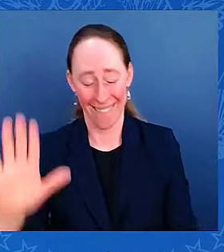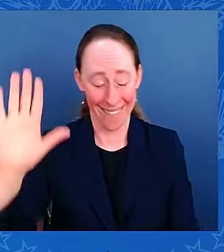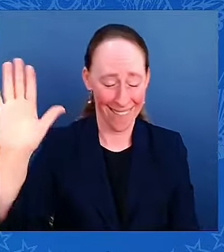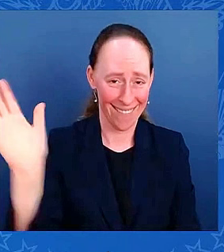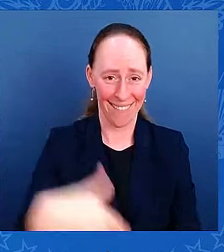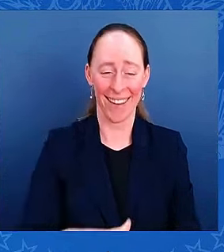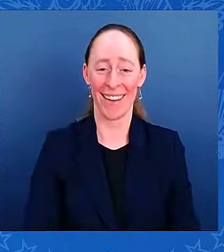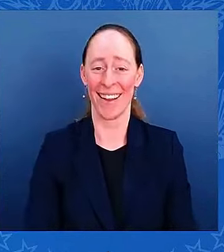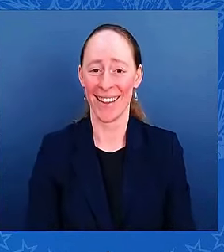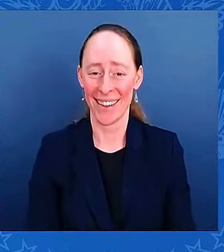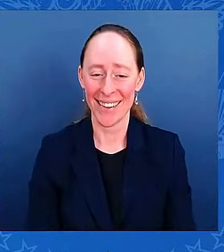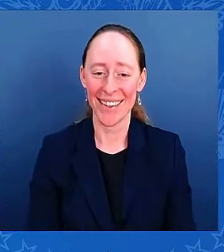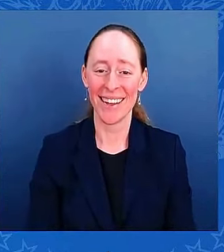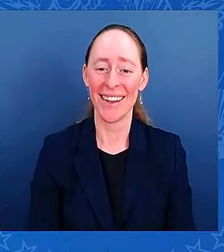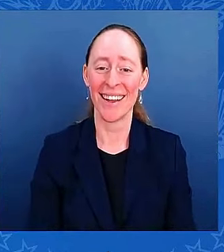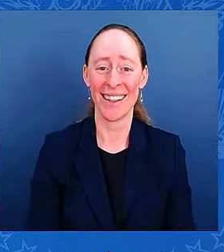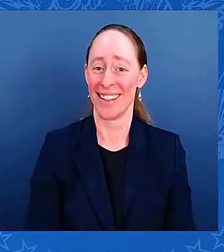accountable.